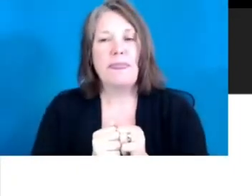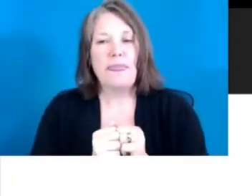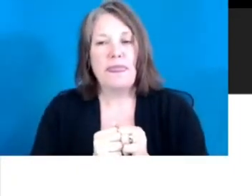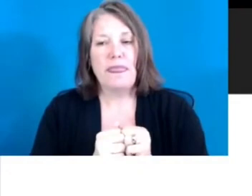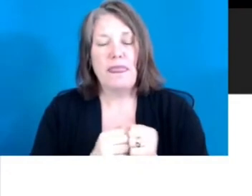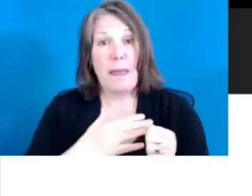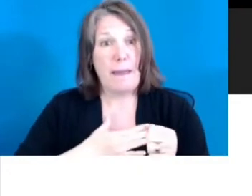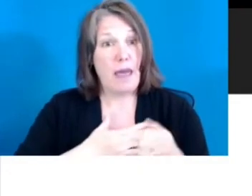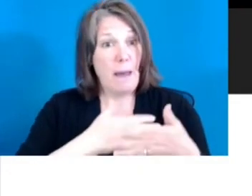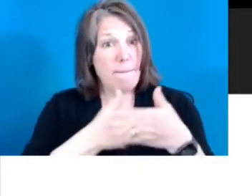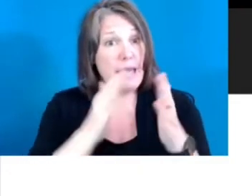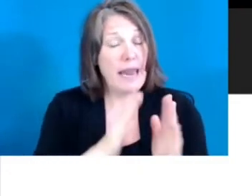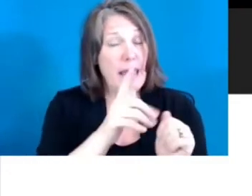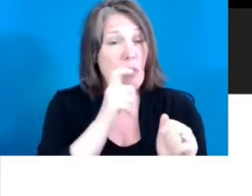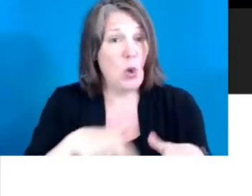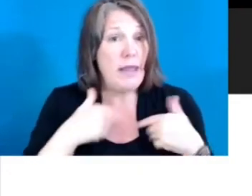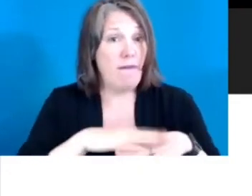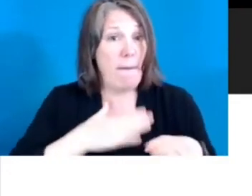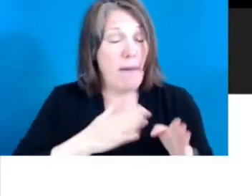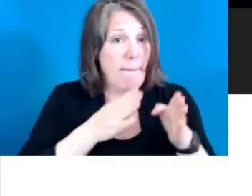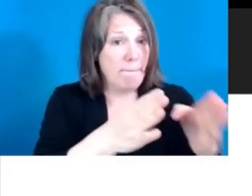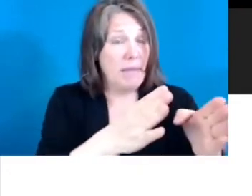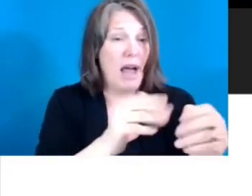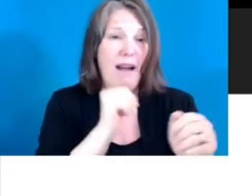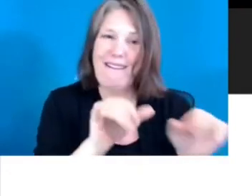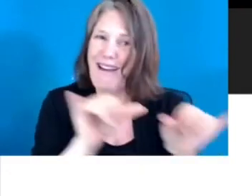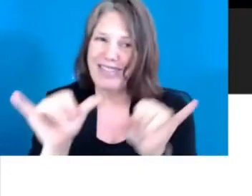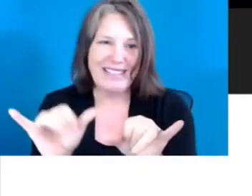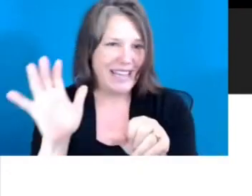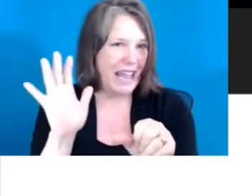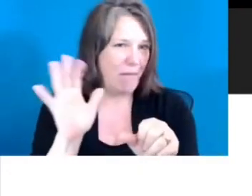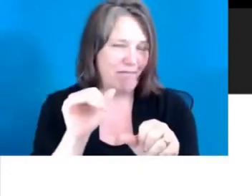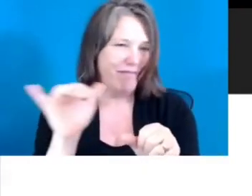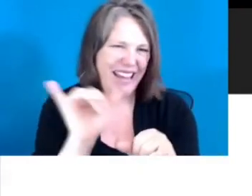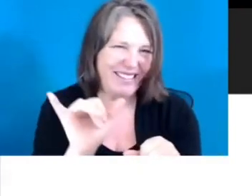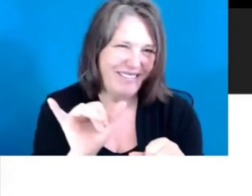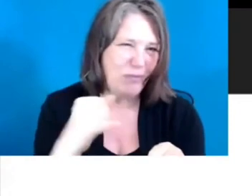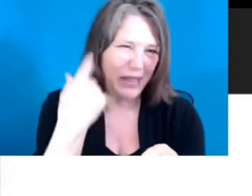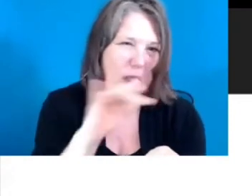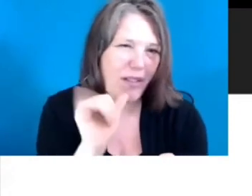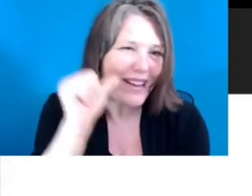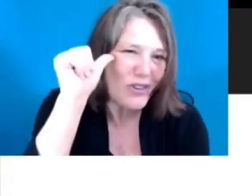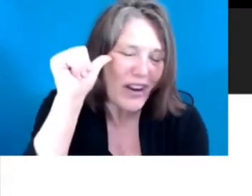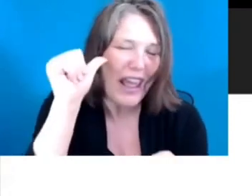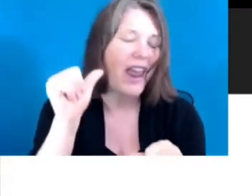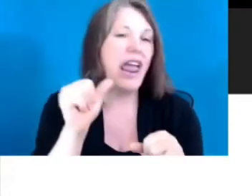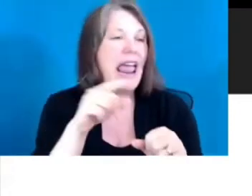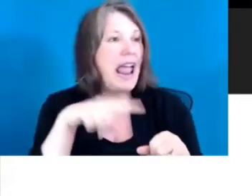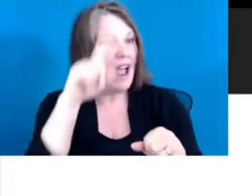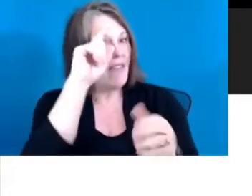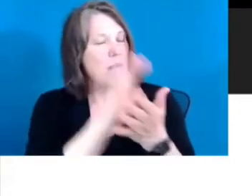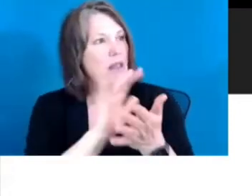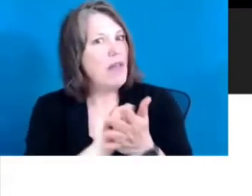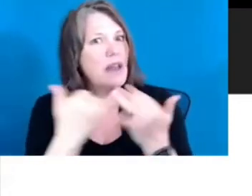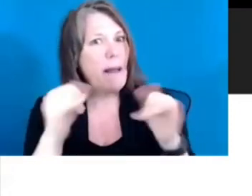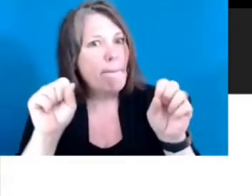My neighbors who live on my block are not the same as they were yesterday. And they are believing that it